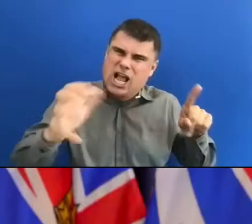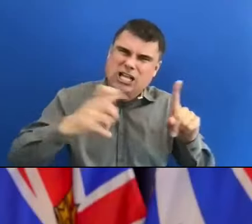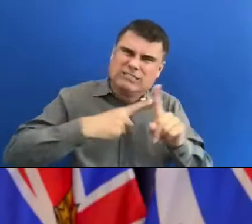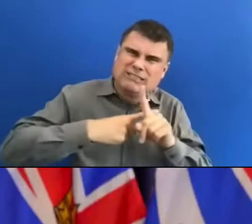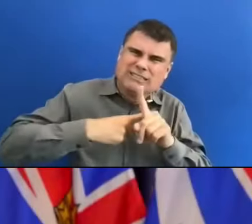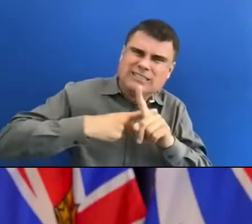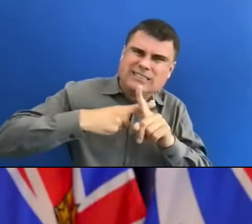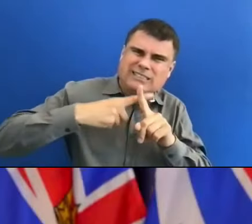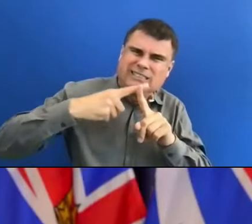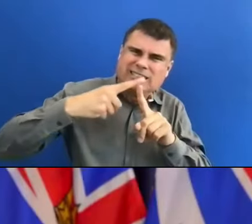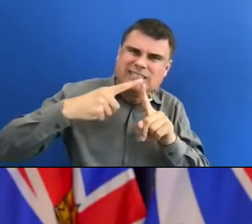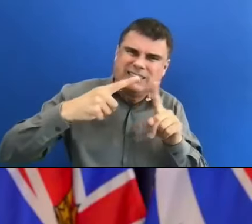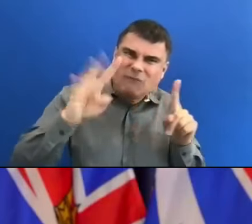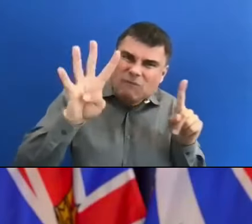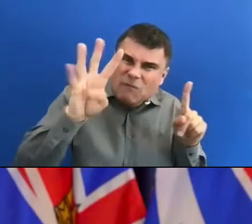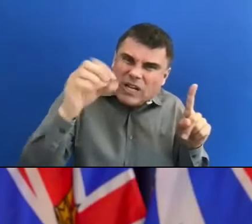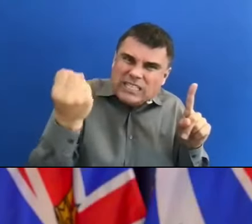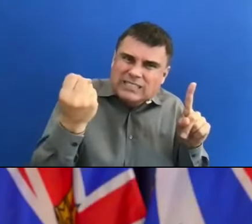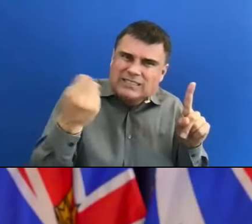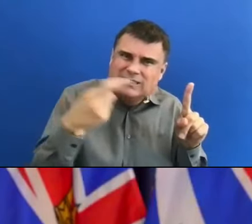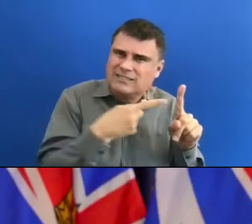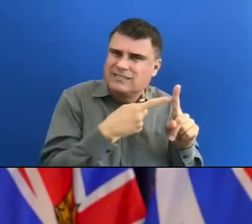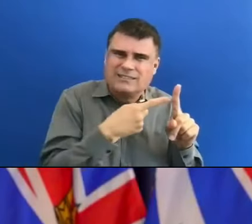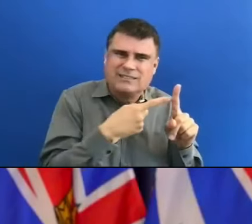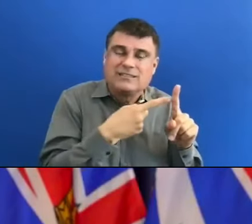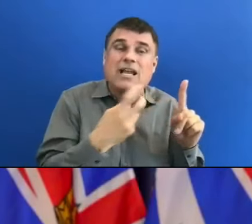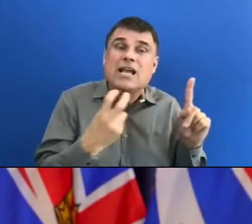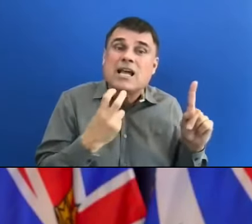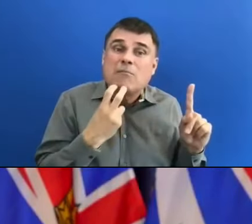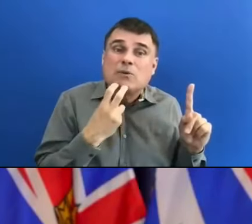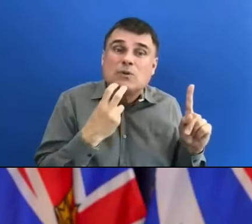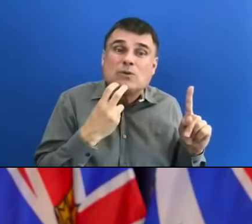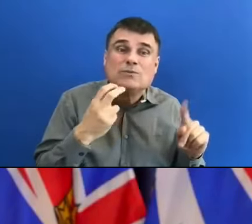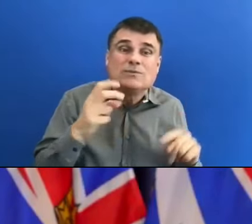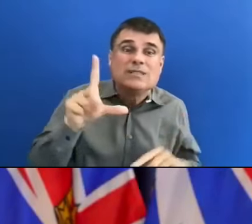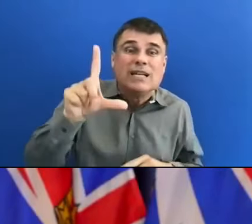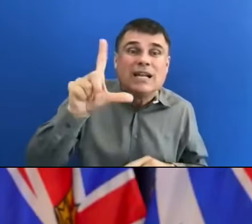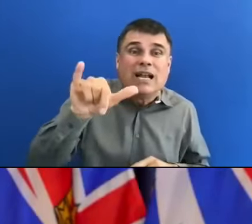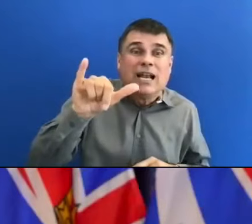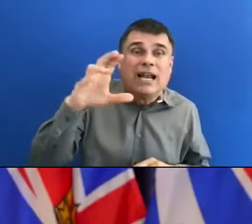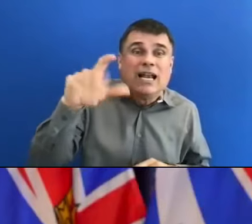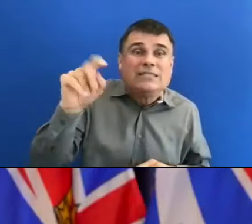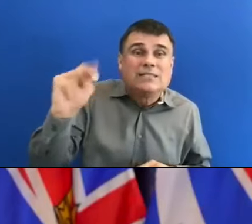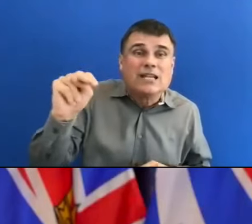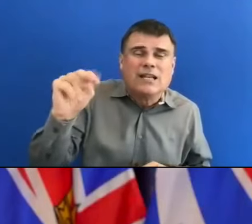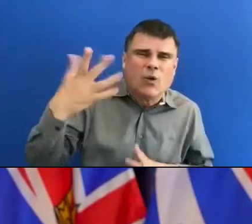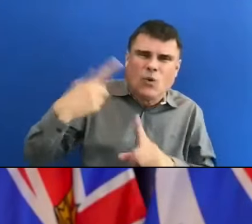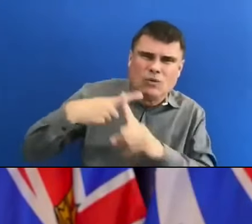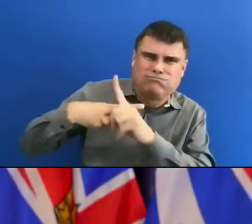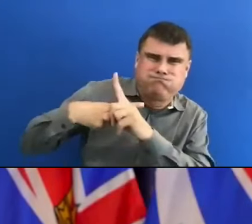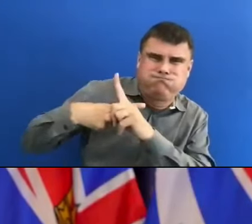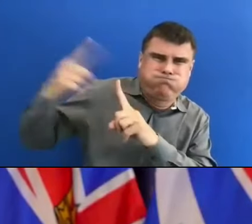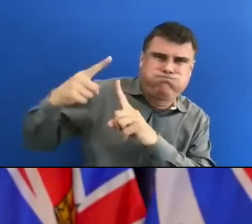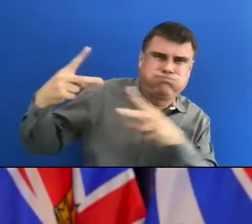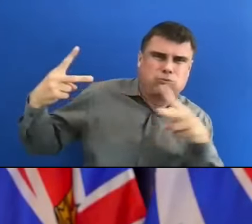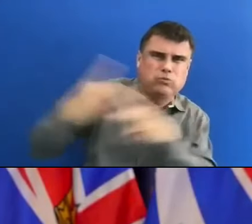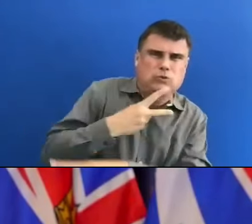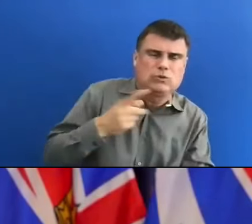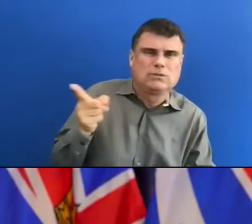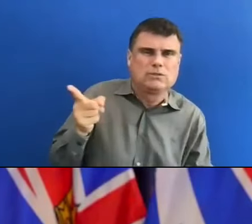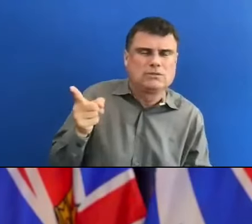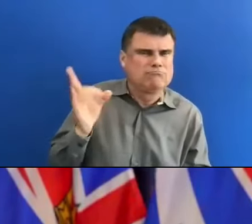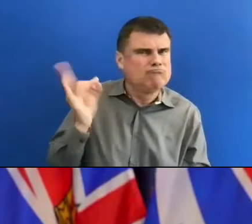Port Alberni, Kamloops, Lytton, of course, setting a record. We have tried, and our cities,